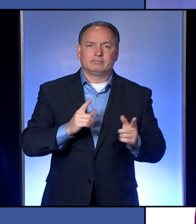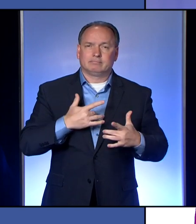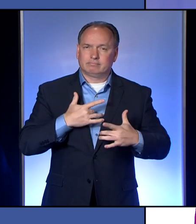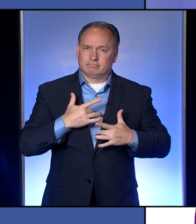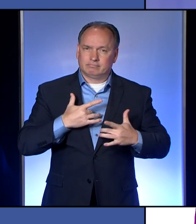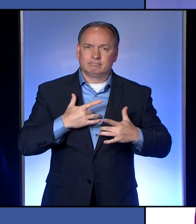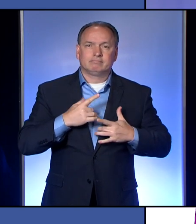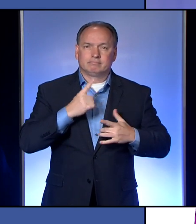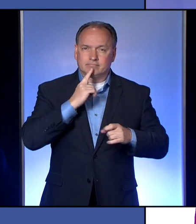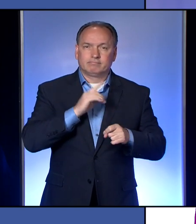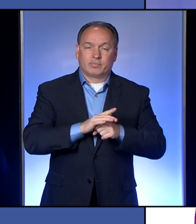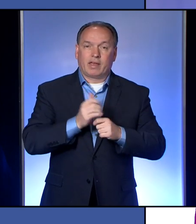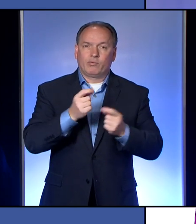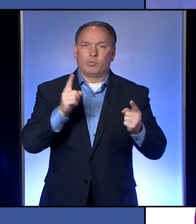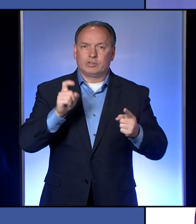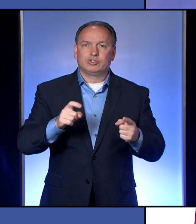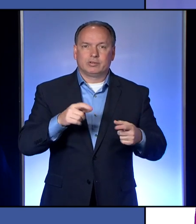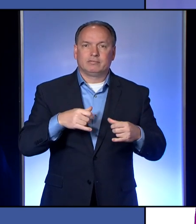everybody.